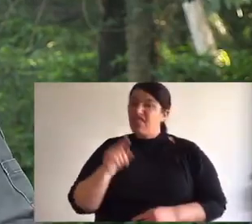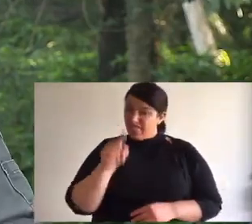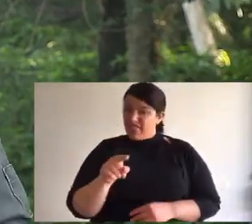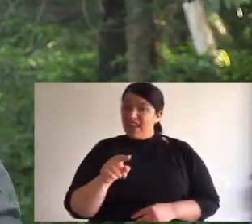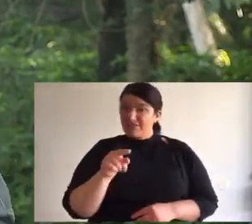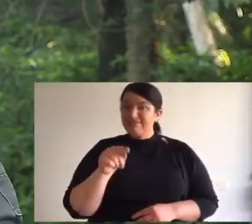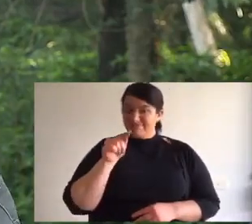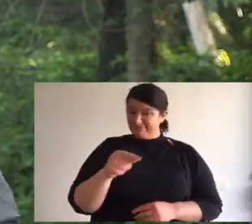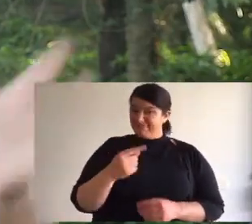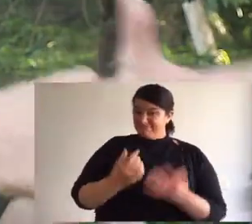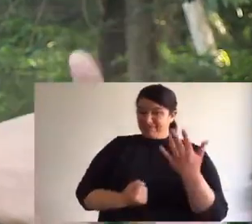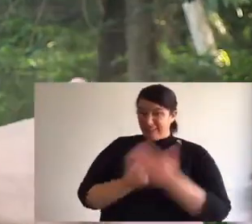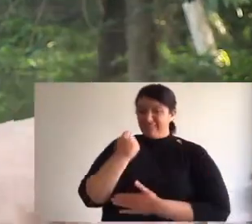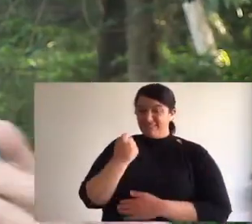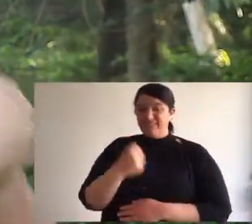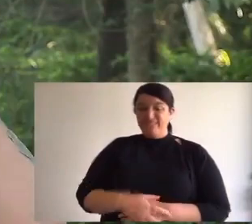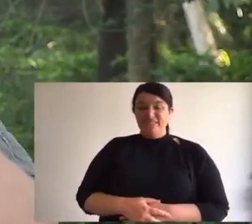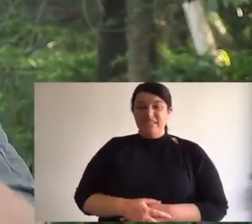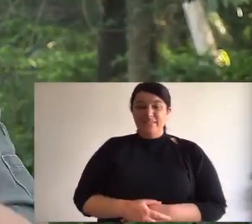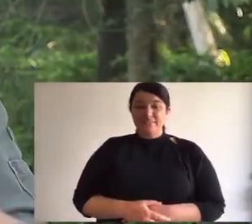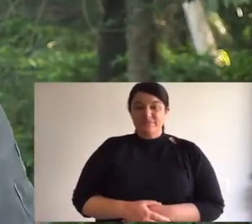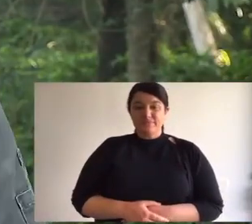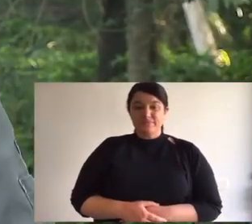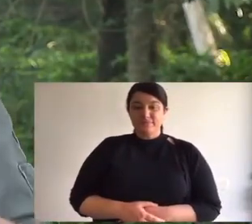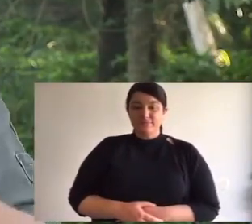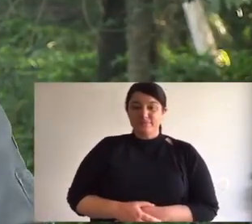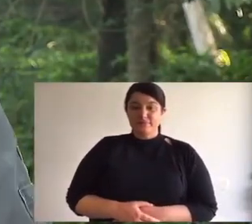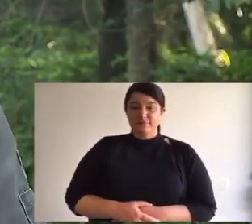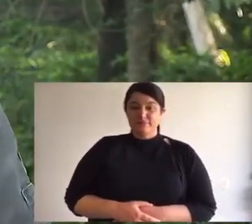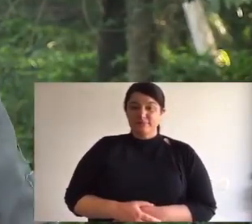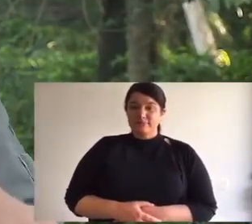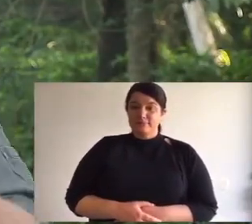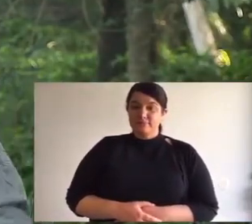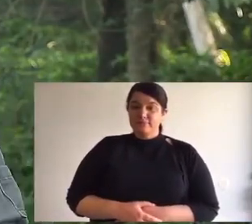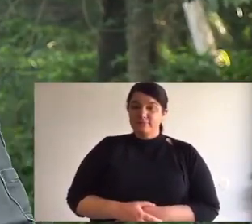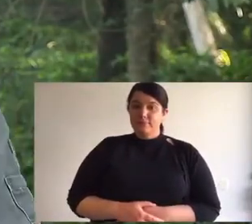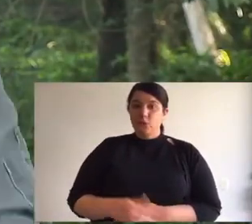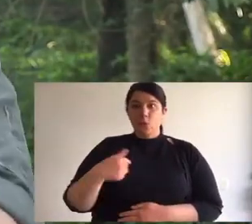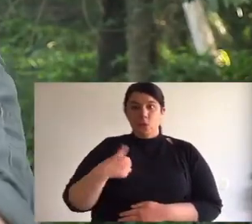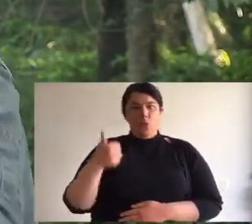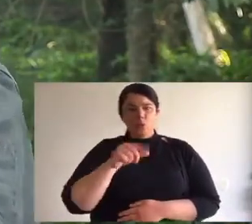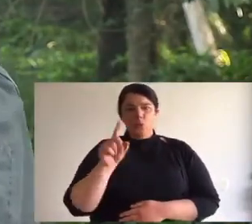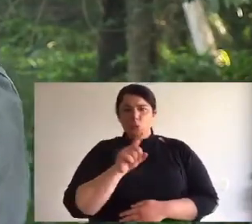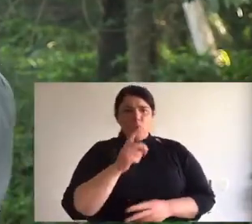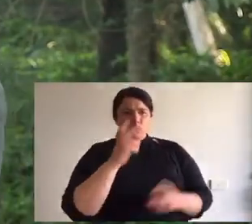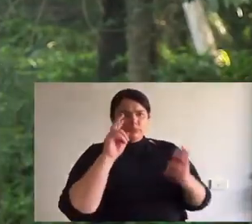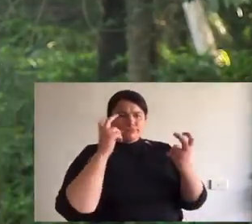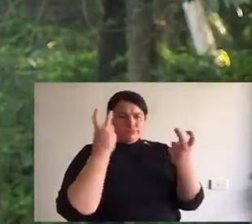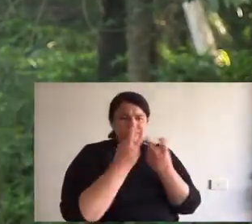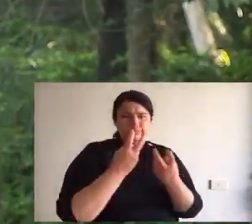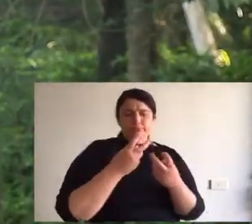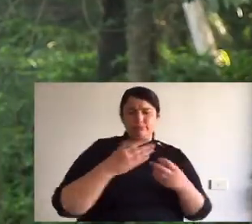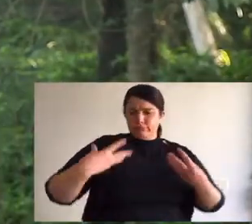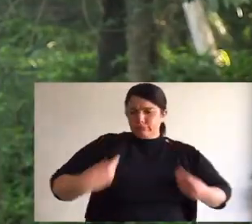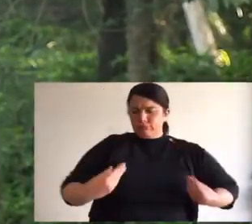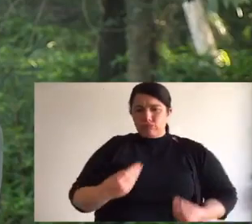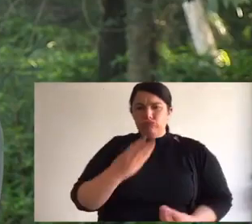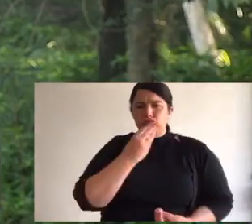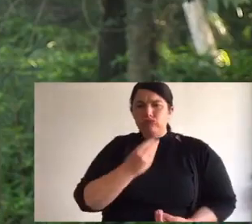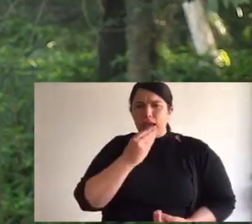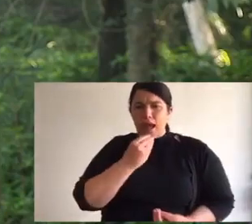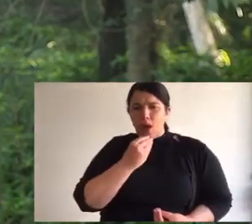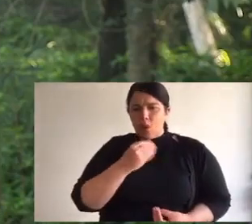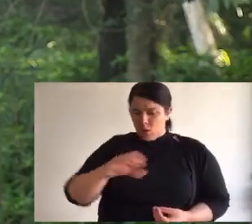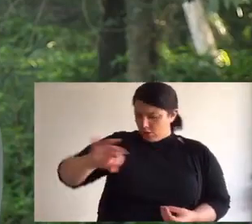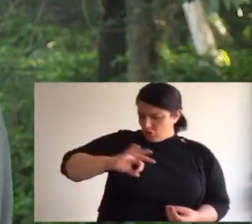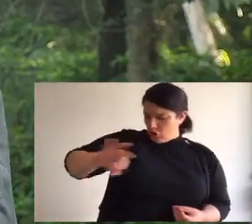stripes. That's disruptive camouflage as well. And remember spotted tail quolls use it in the moonlit shadows. That fawn